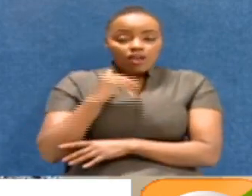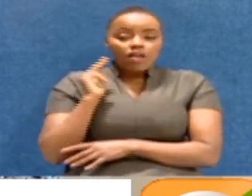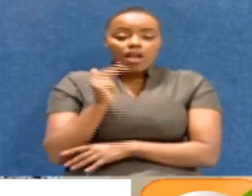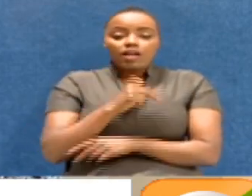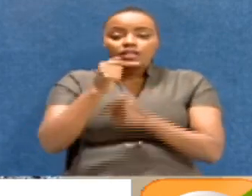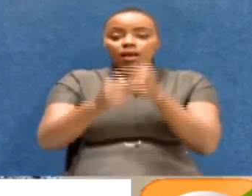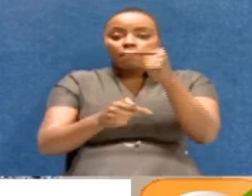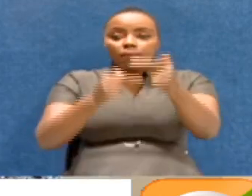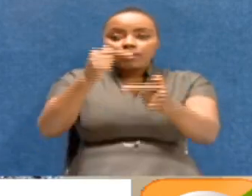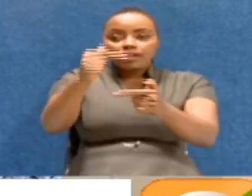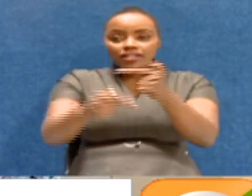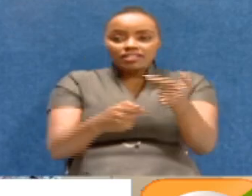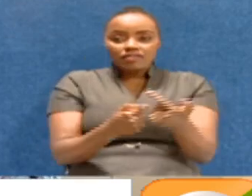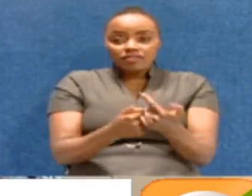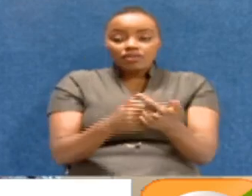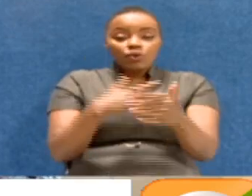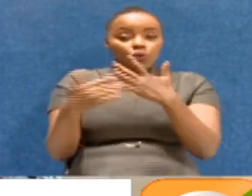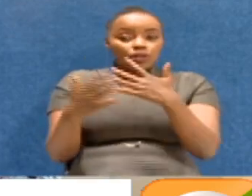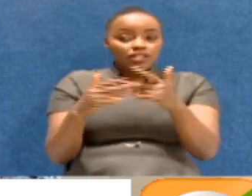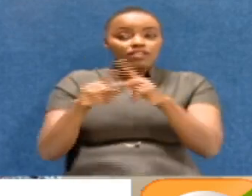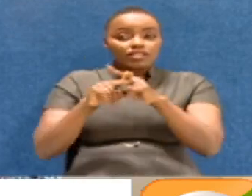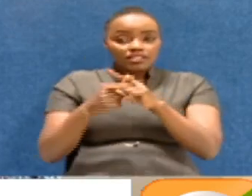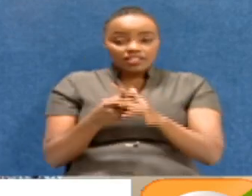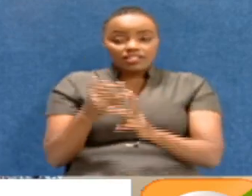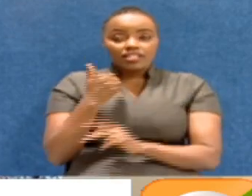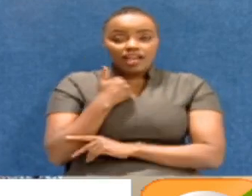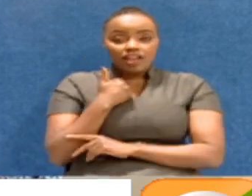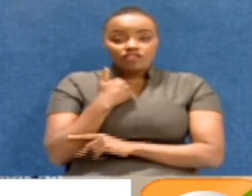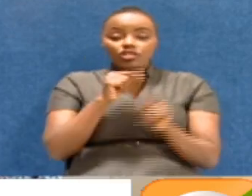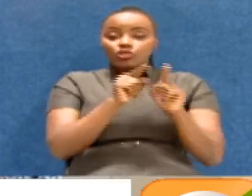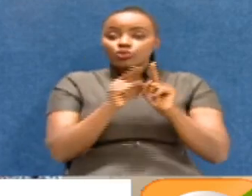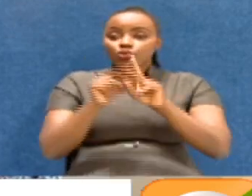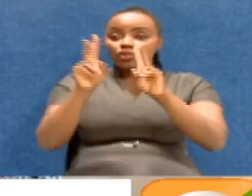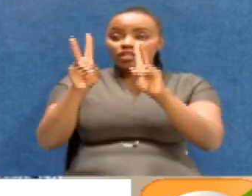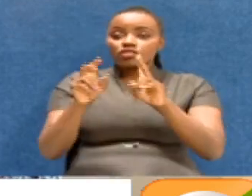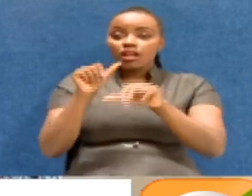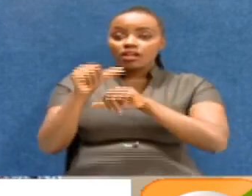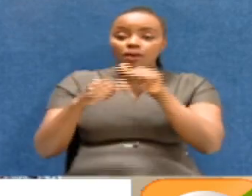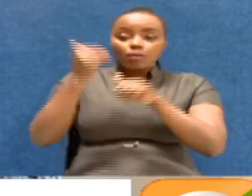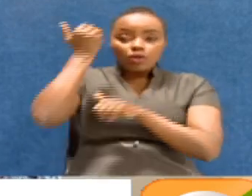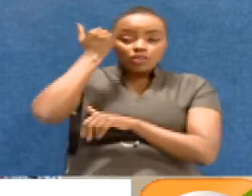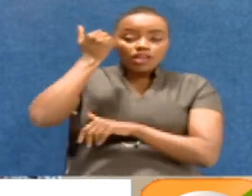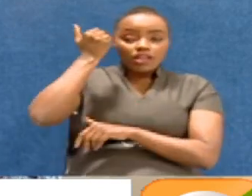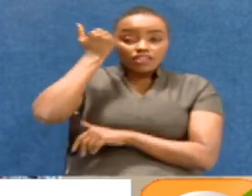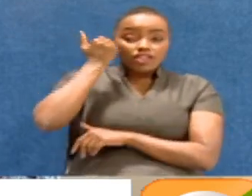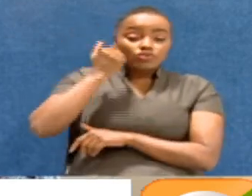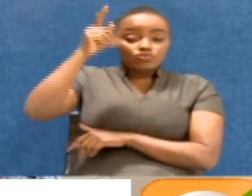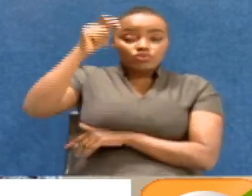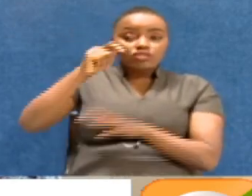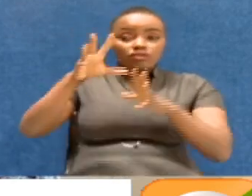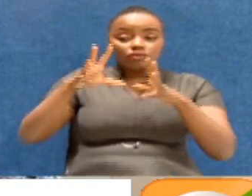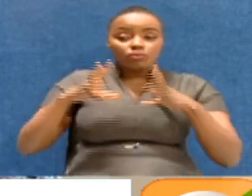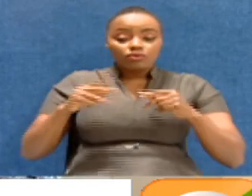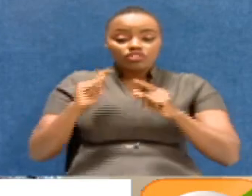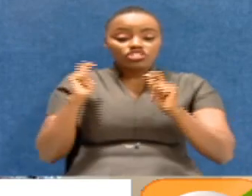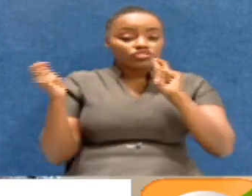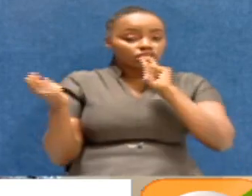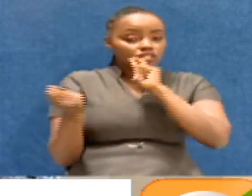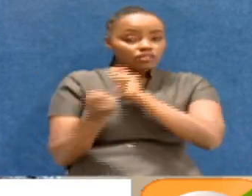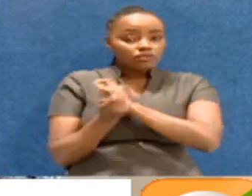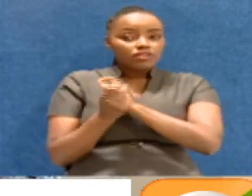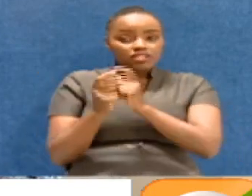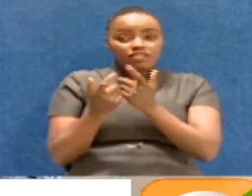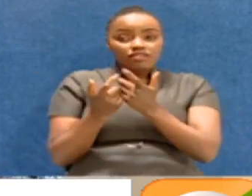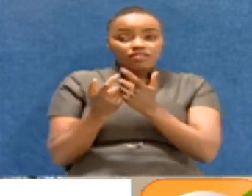us progressing what has already been started. Yeah. And in terms of the judiciary embracing transformative change,